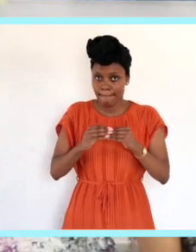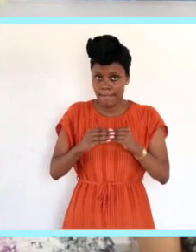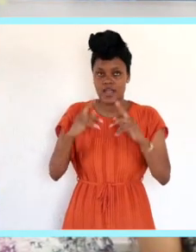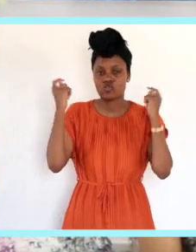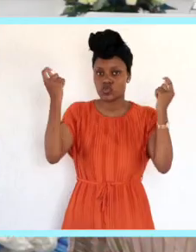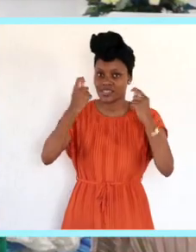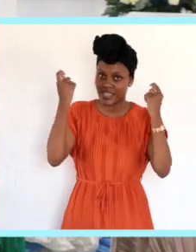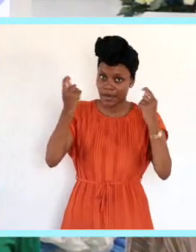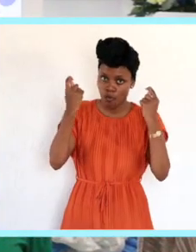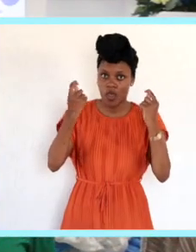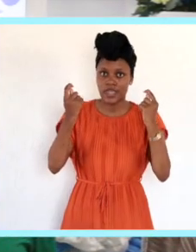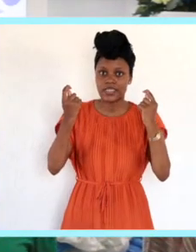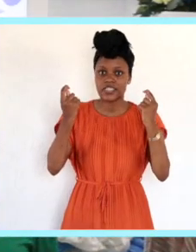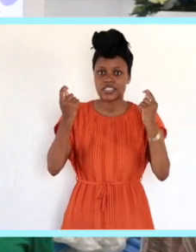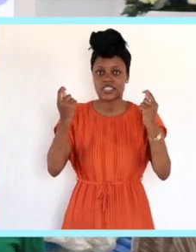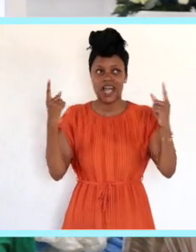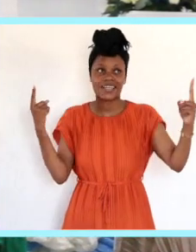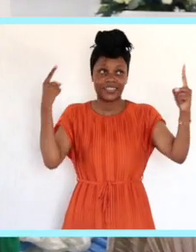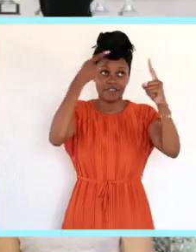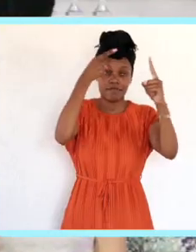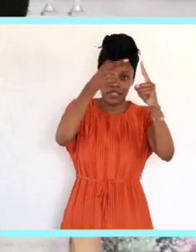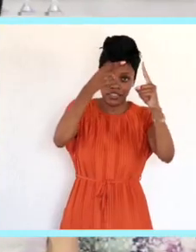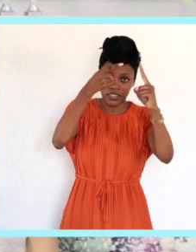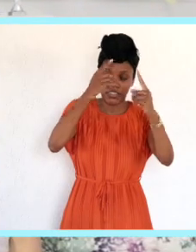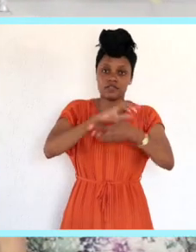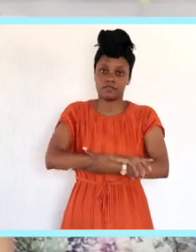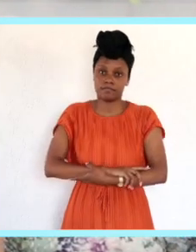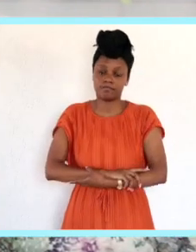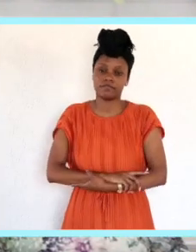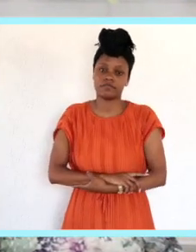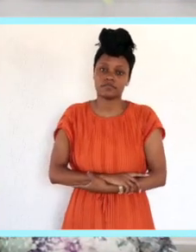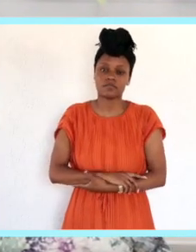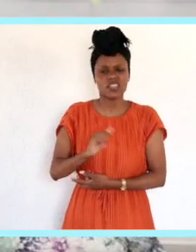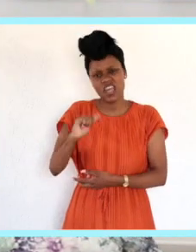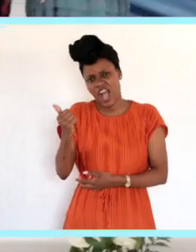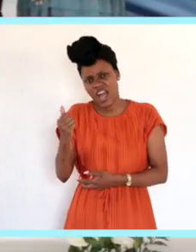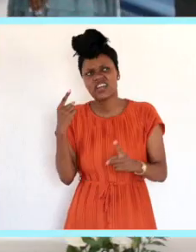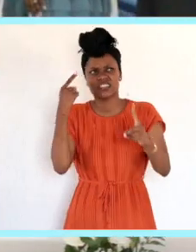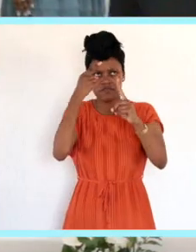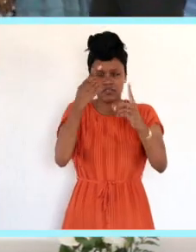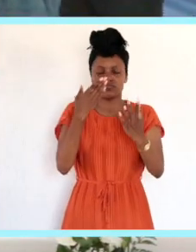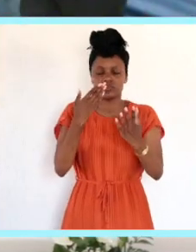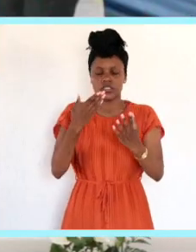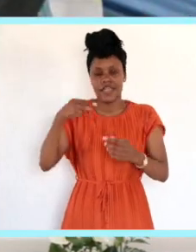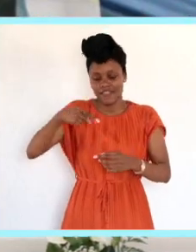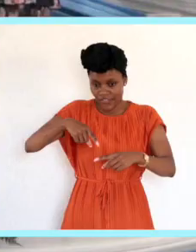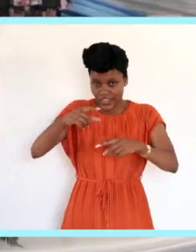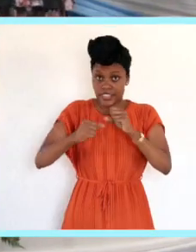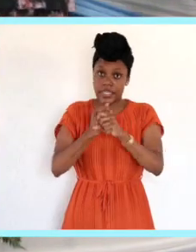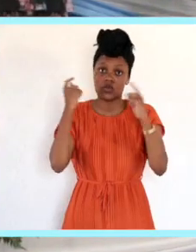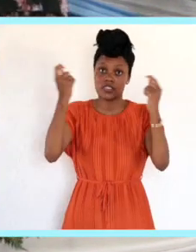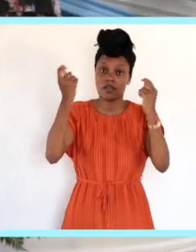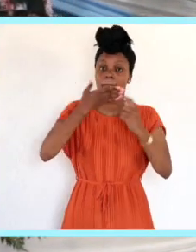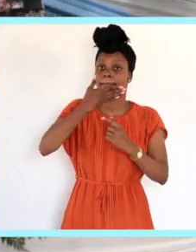celebrate the achievements of the previous year. For example, the academic achievements and any other achievements that we have done. Like this year,